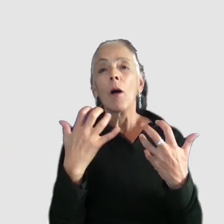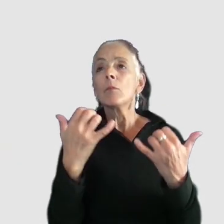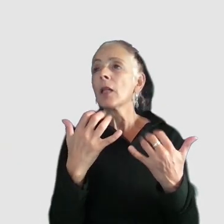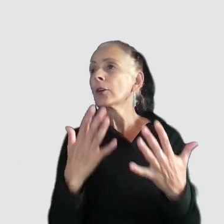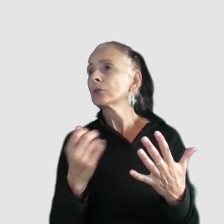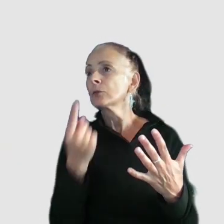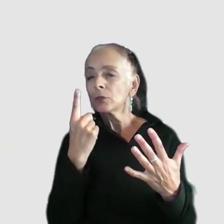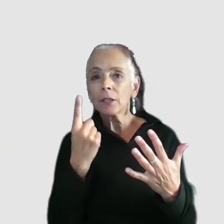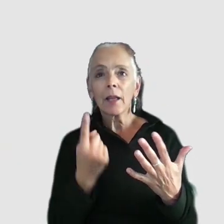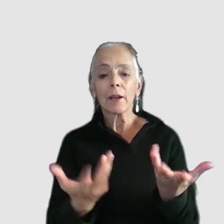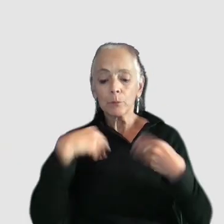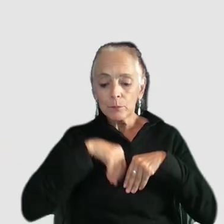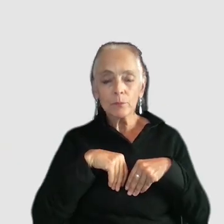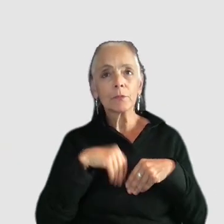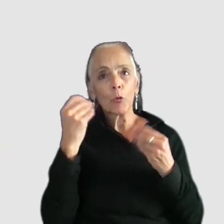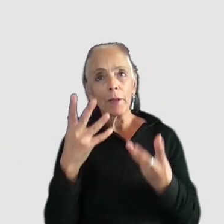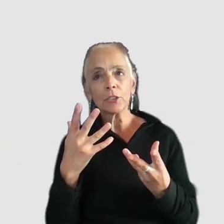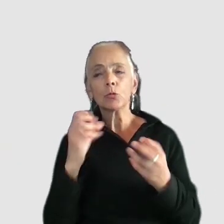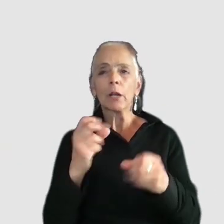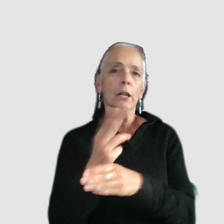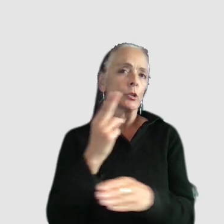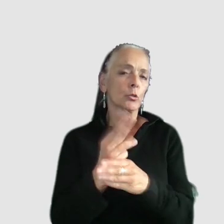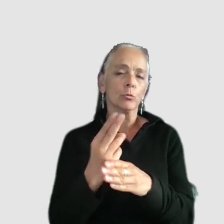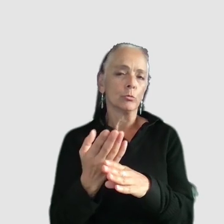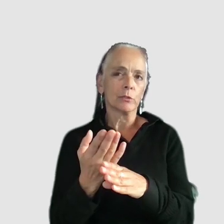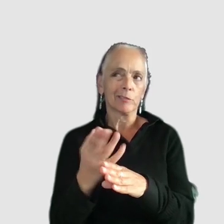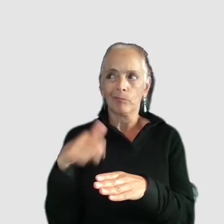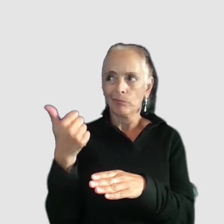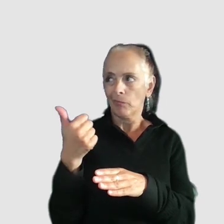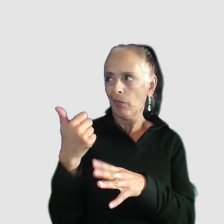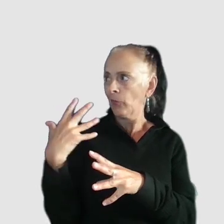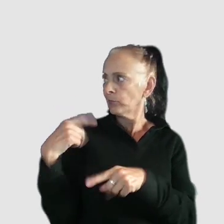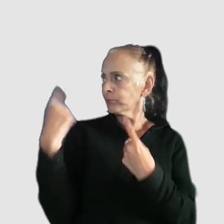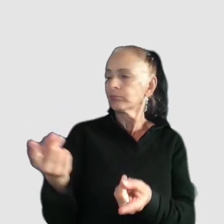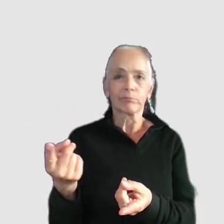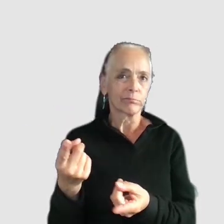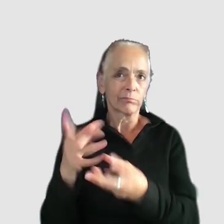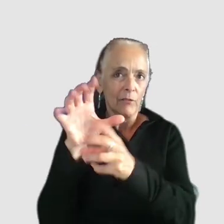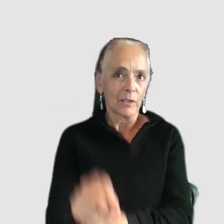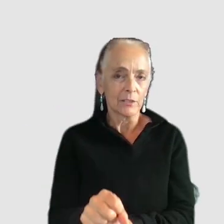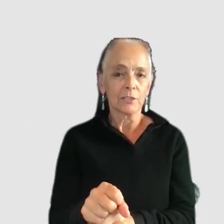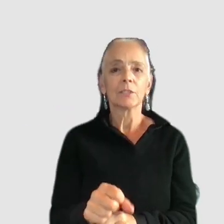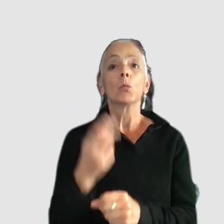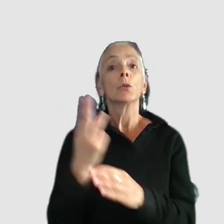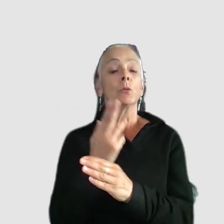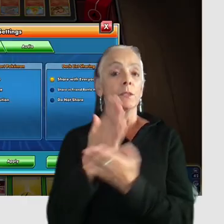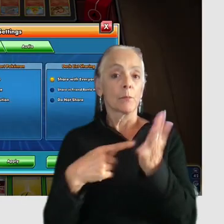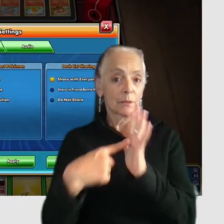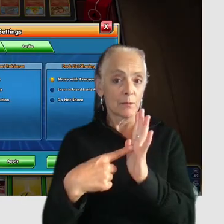absorb the information quickly it's okay to lean on some pre-existing conventions so we're going to go through a few examples